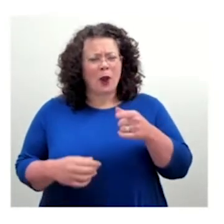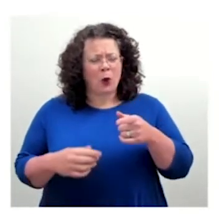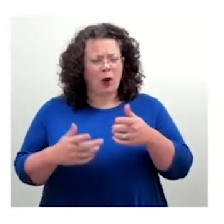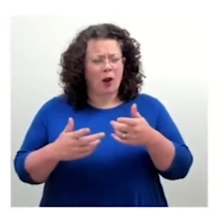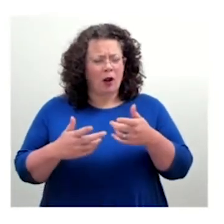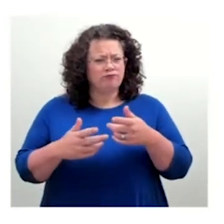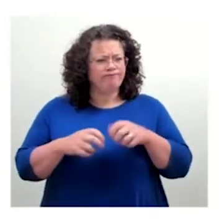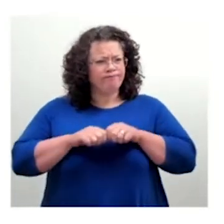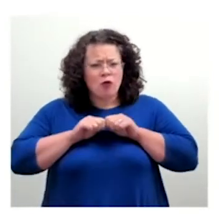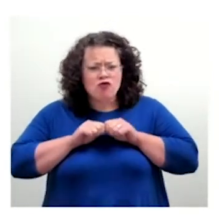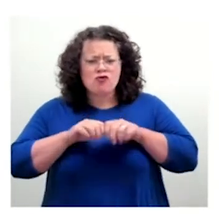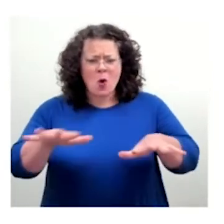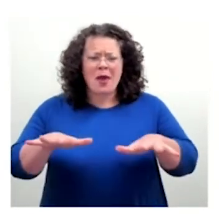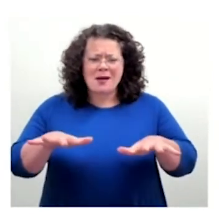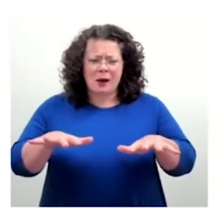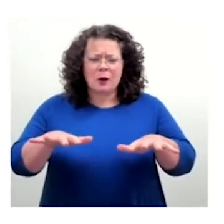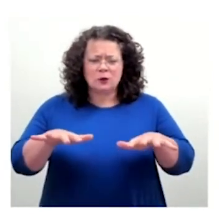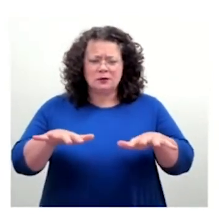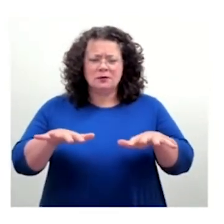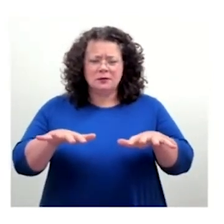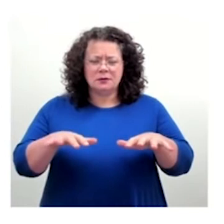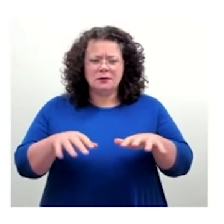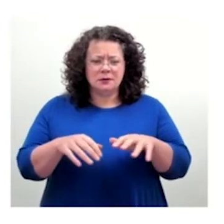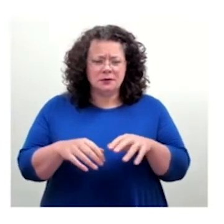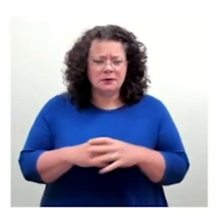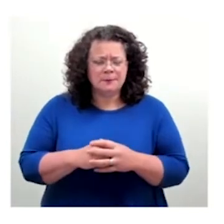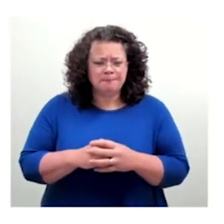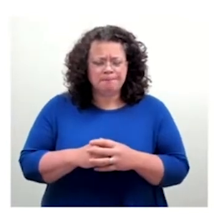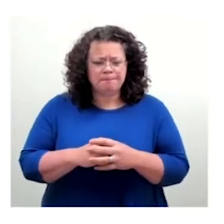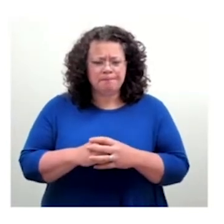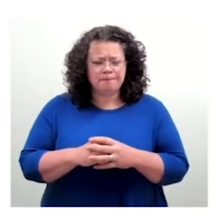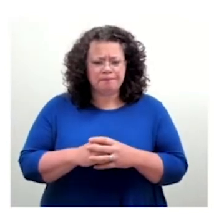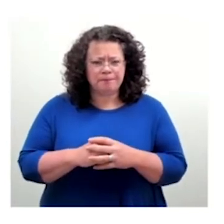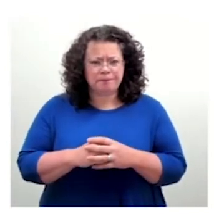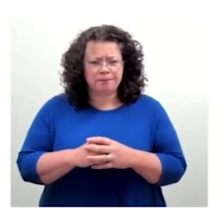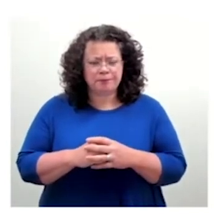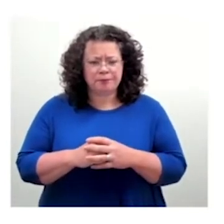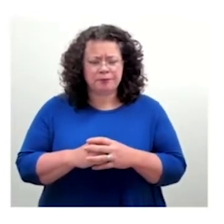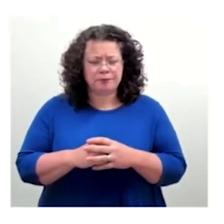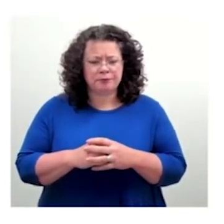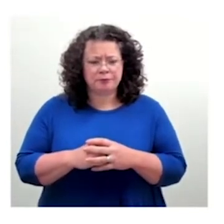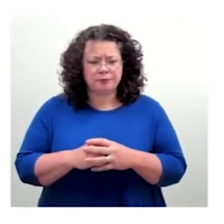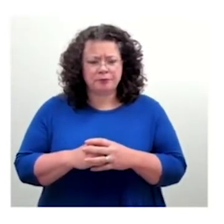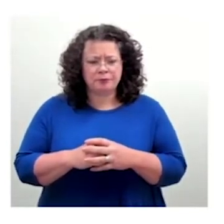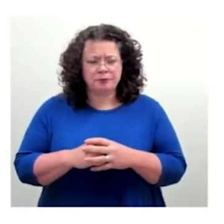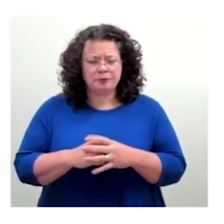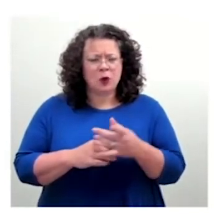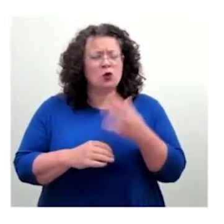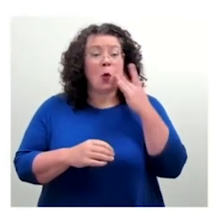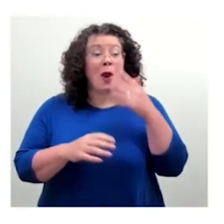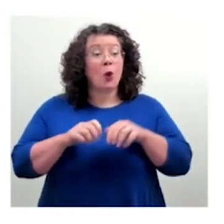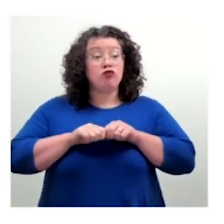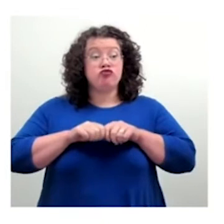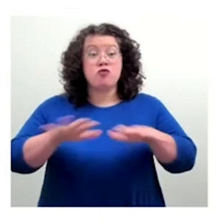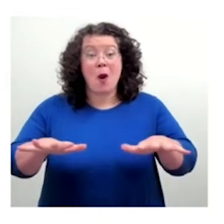When you were rolling out that wreath onto all of your platforms, how long did it take? Have you even got